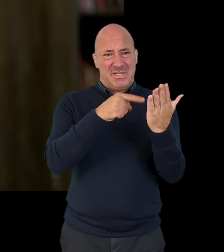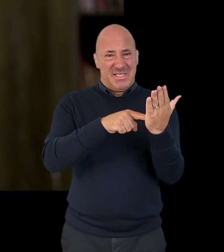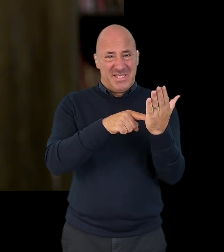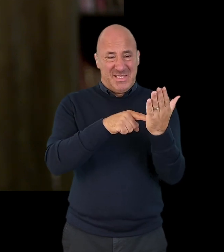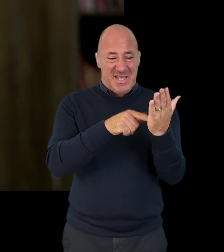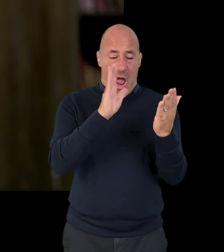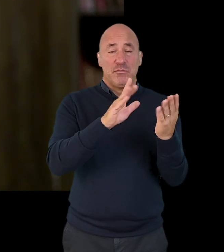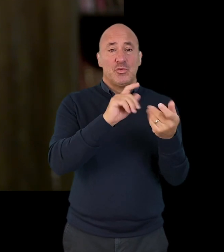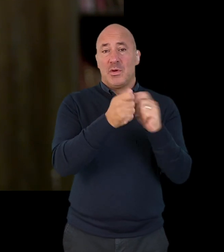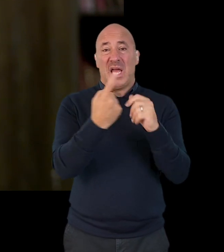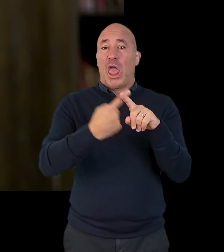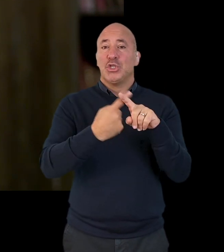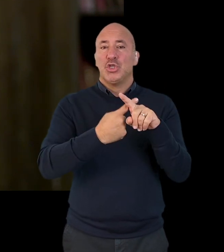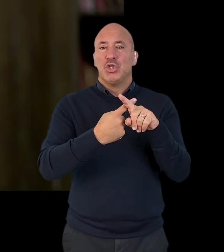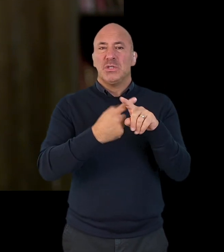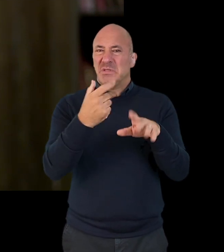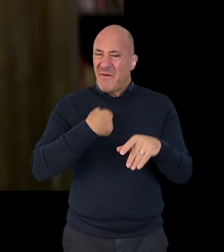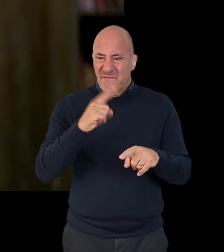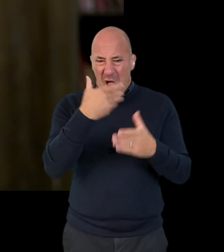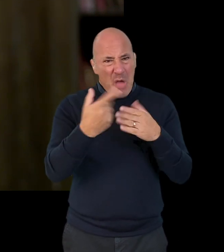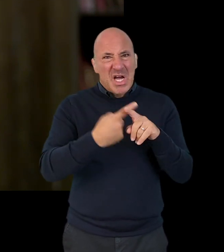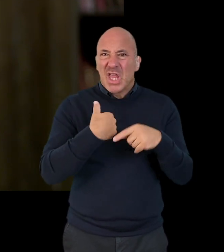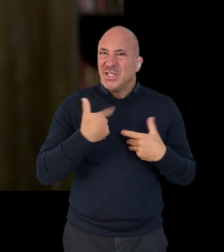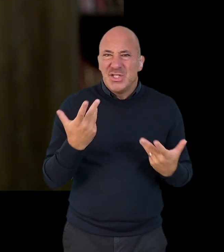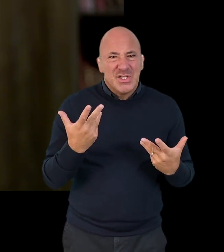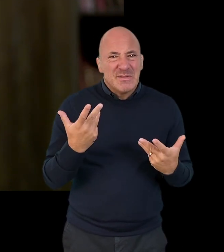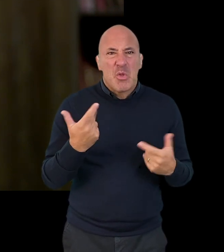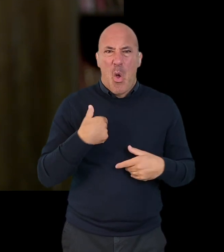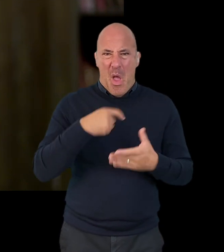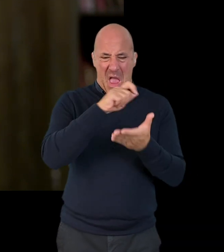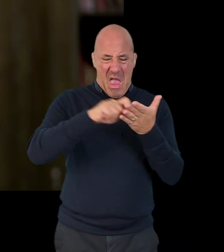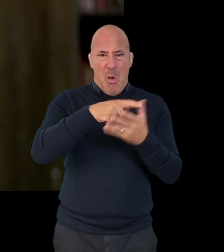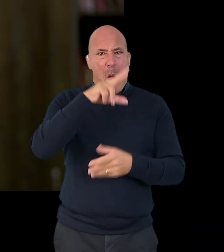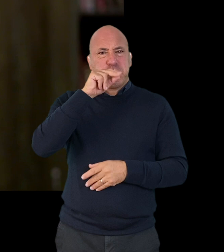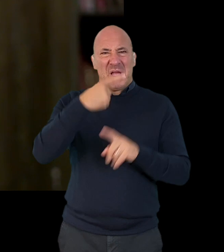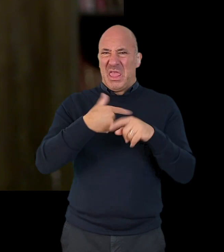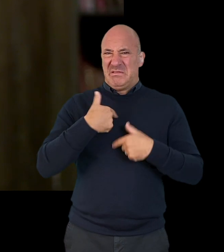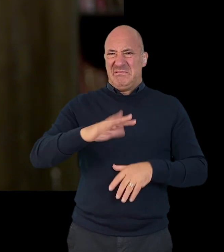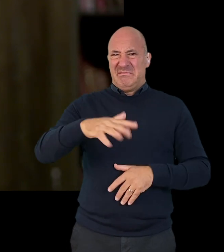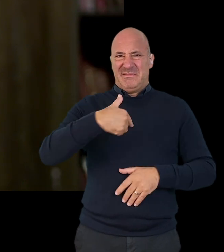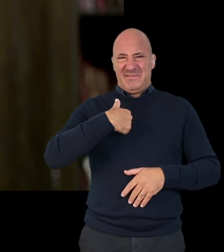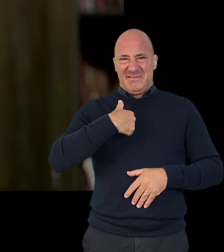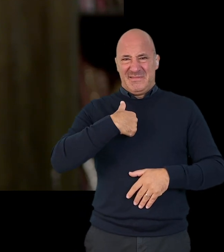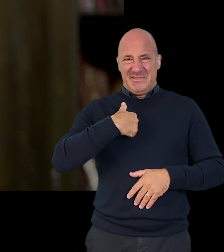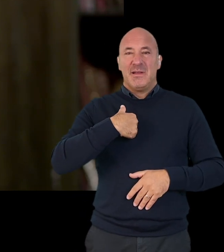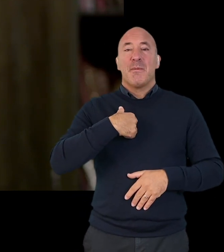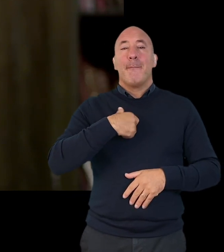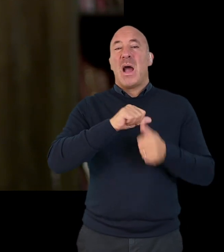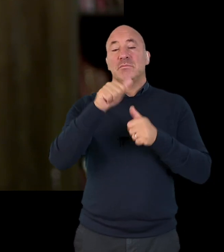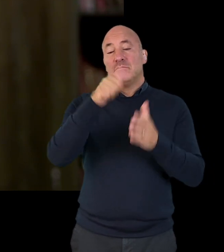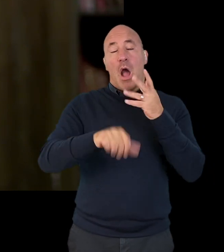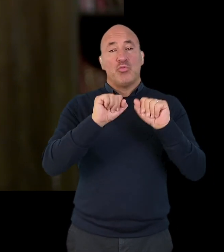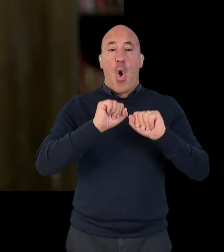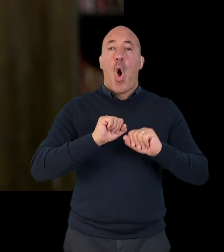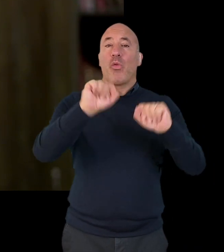statement's probably going to need to end up being in English. But if that isn't your first language, or if you're not confident about writing